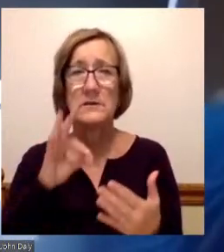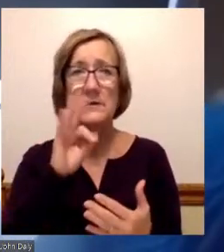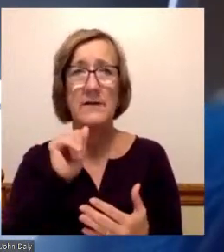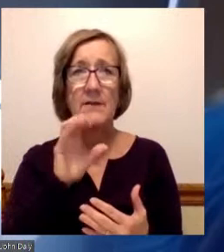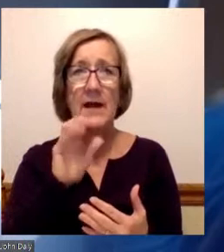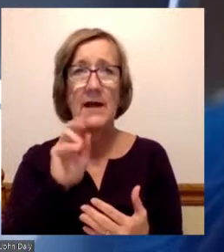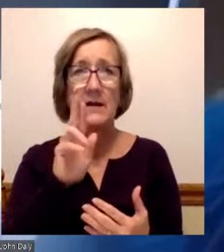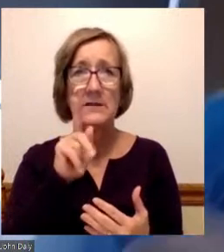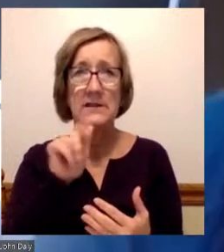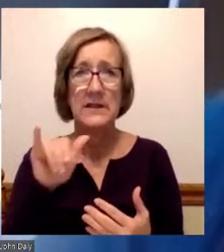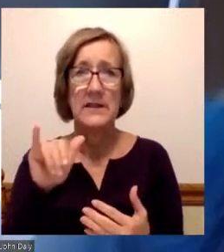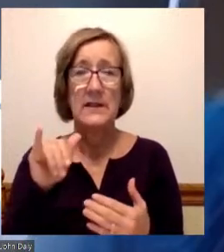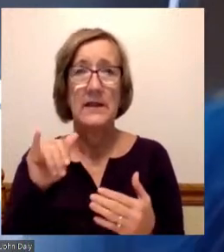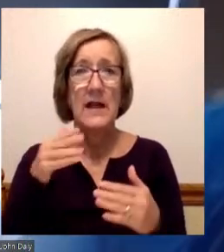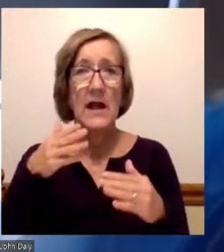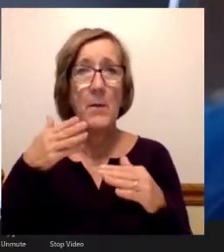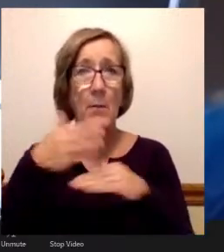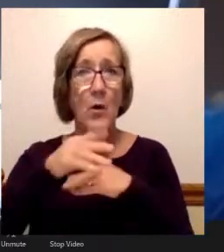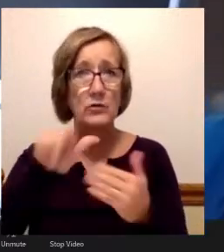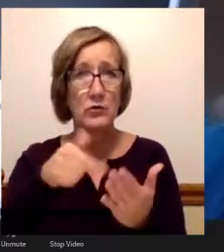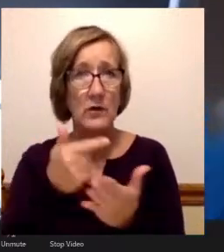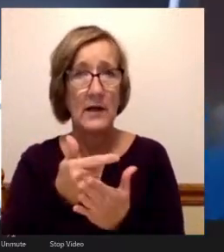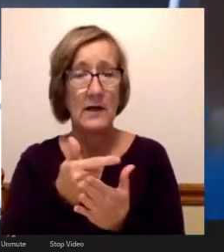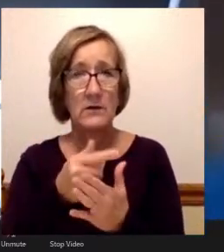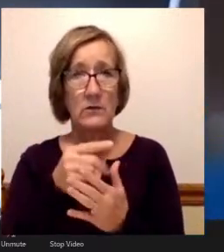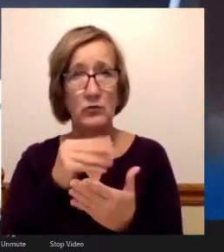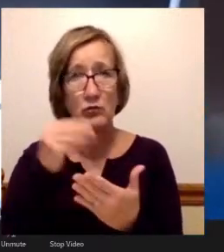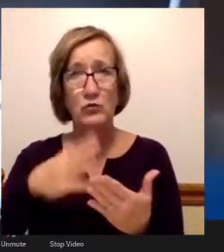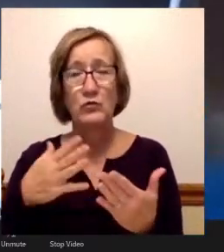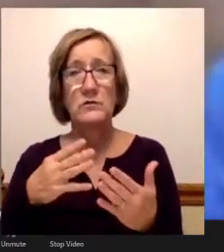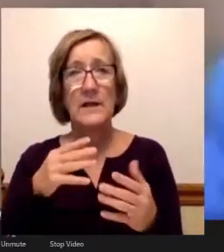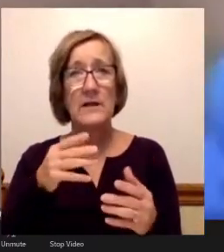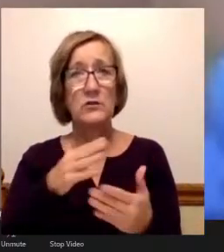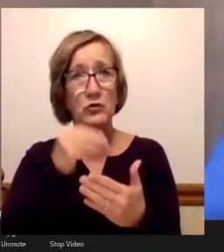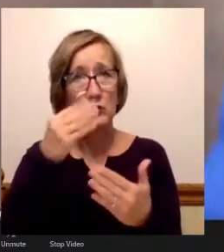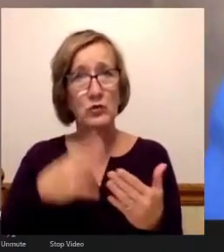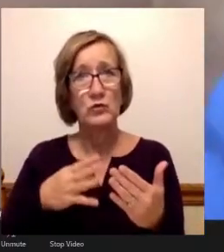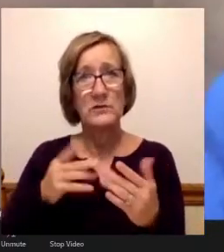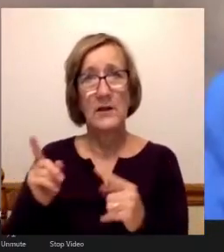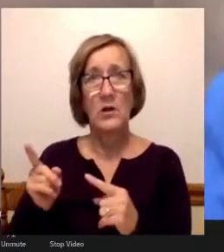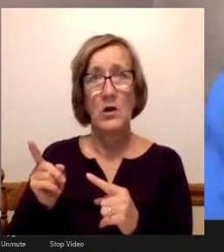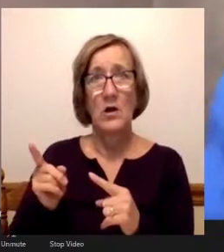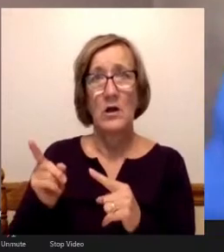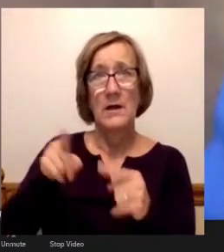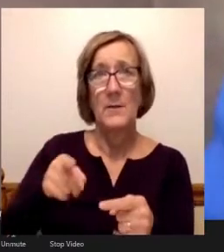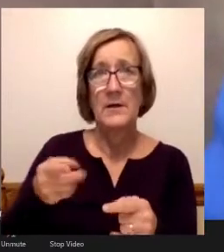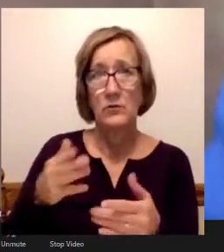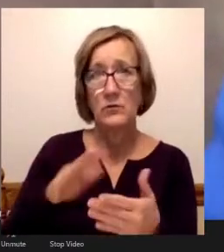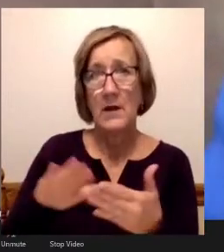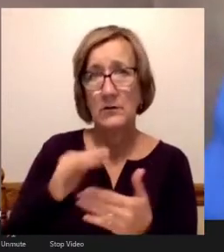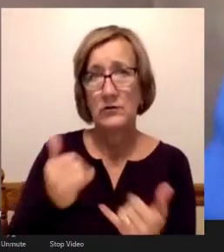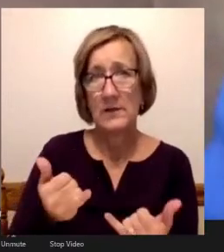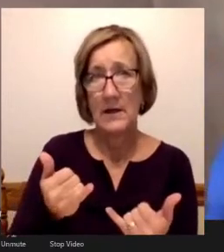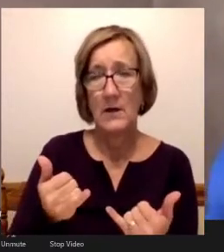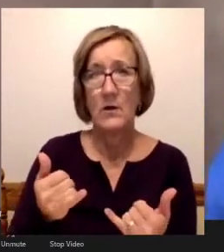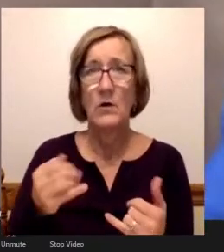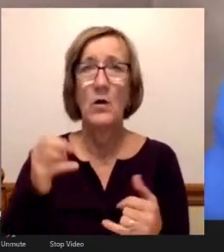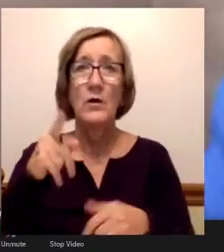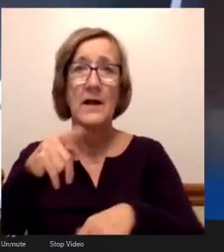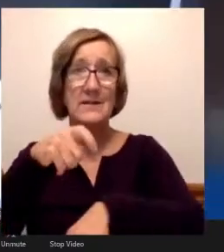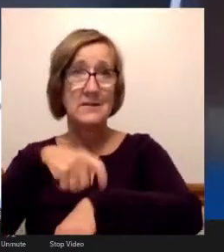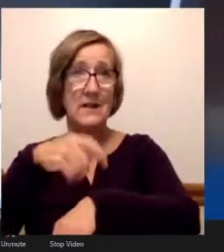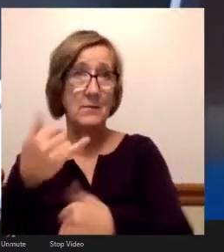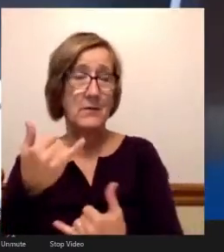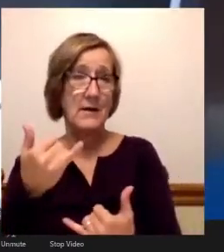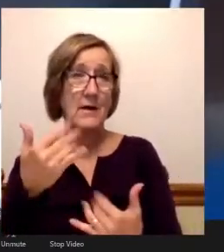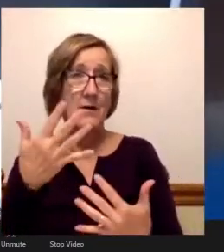post-grad students, incoming students. All right, Mr. Daly, thank you so much for getting the time. And thank you again to all of our candidates for